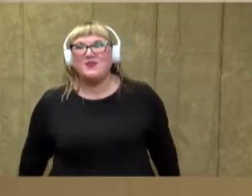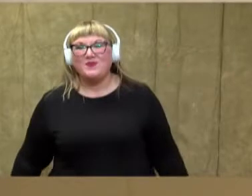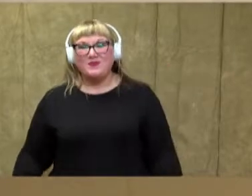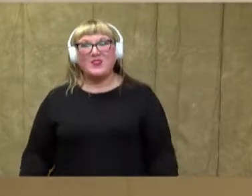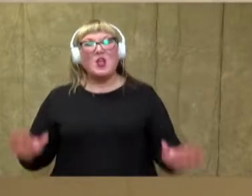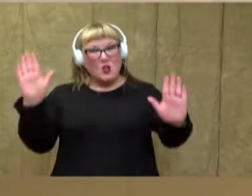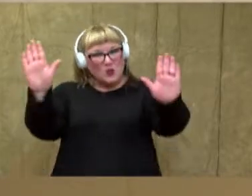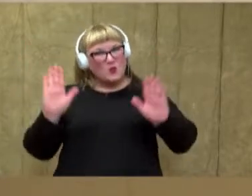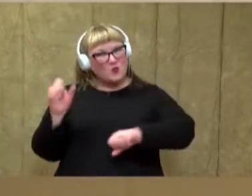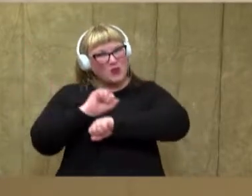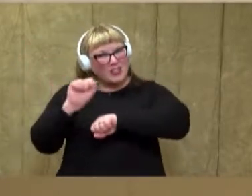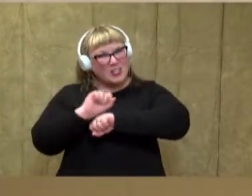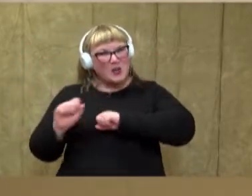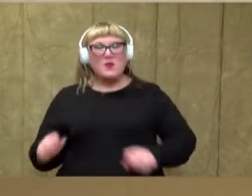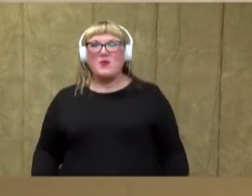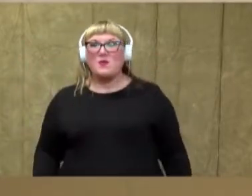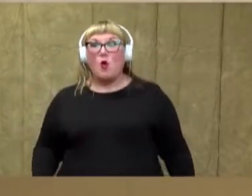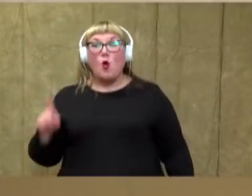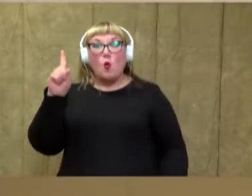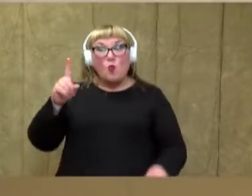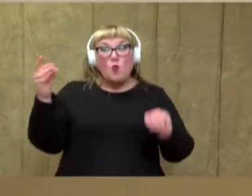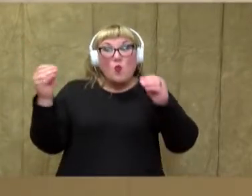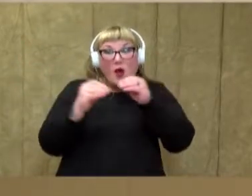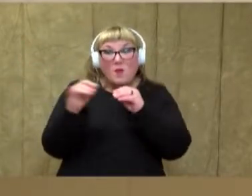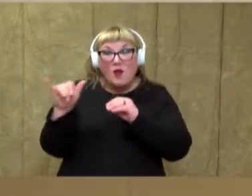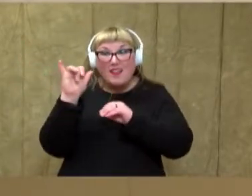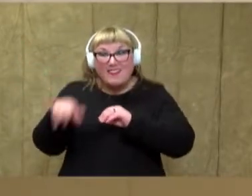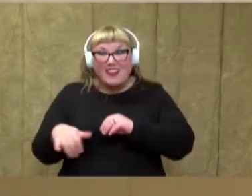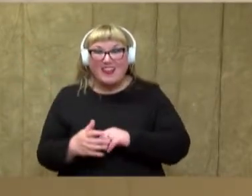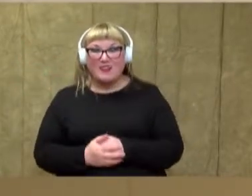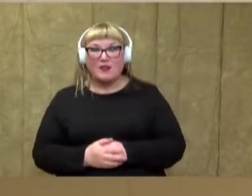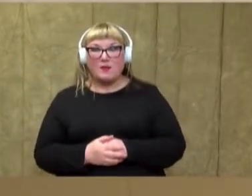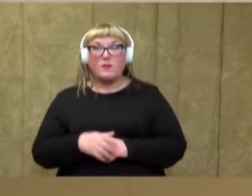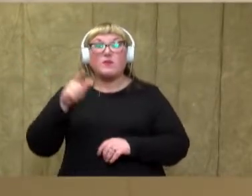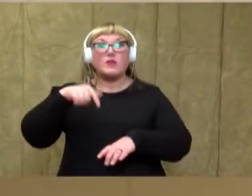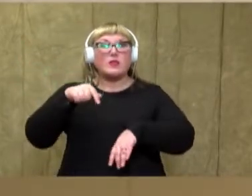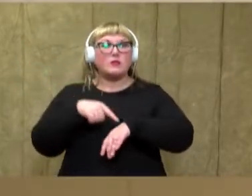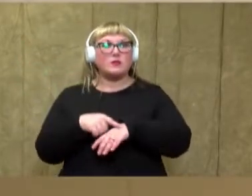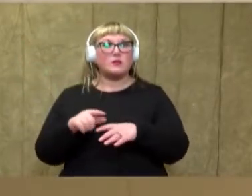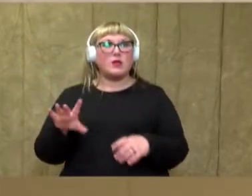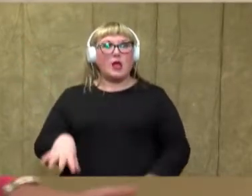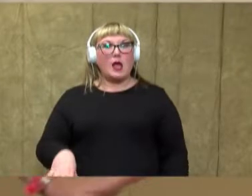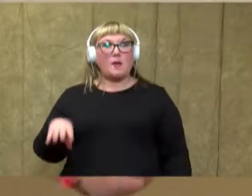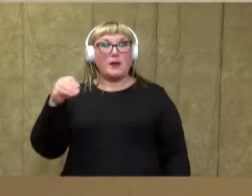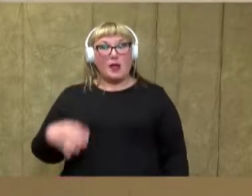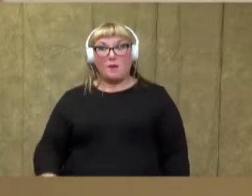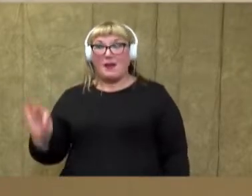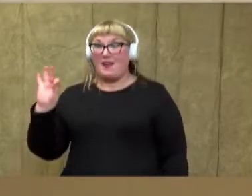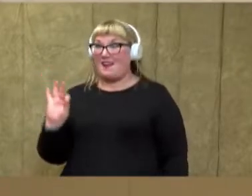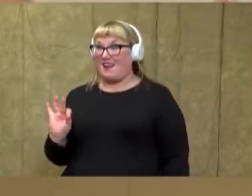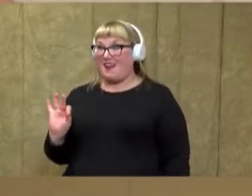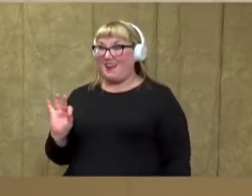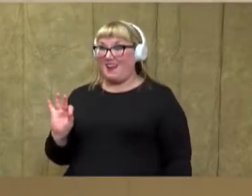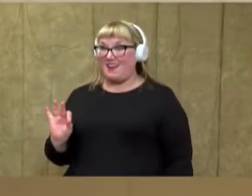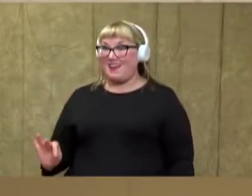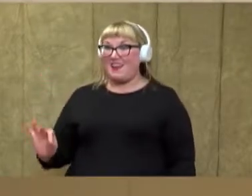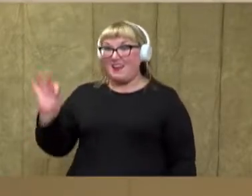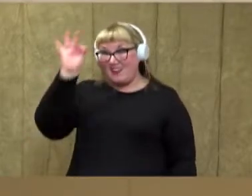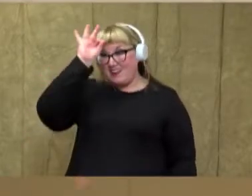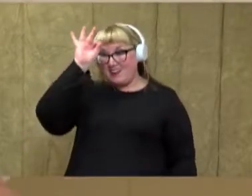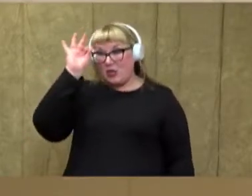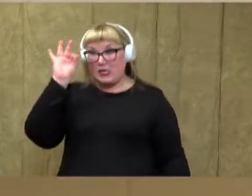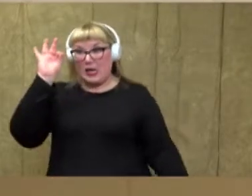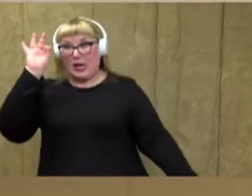Very good job. All right let's try one more like that. This time let's pick up nine and try to hop